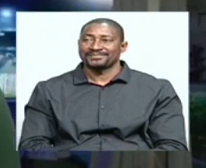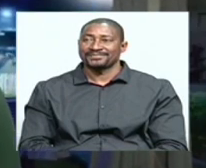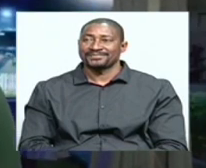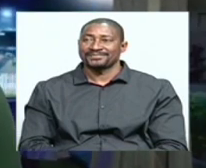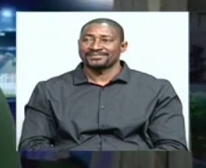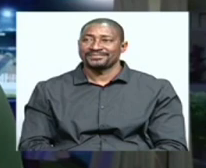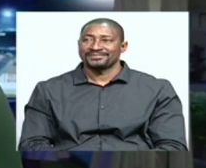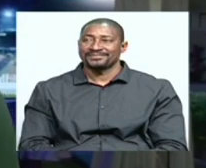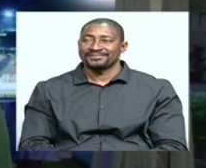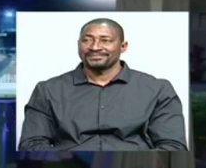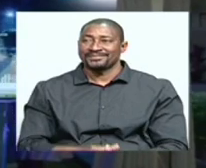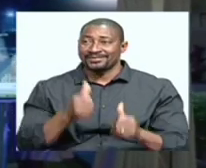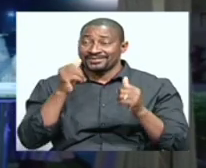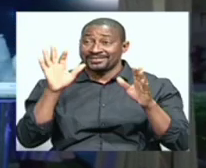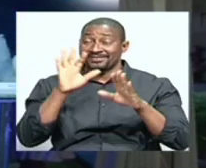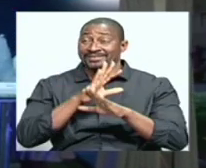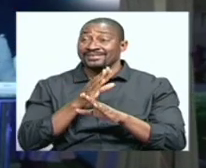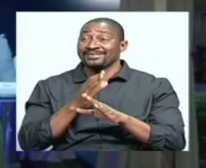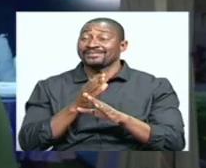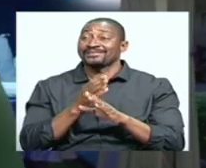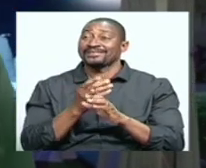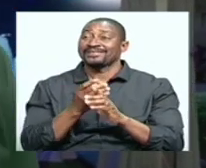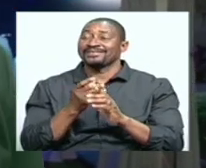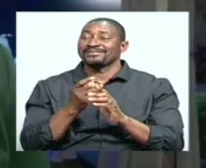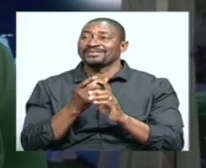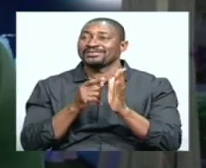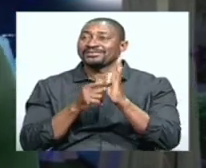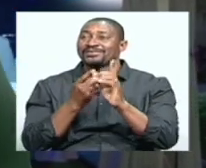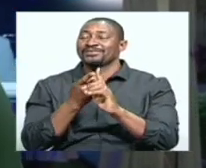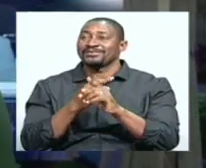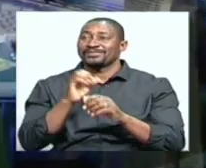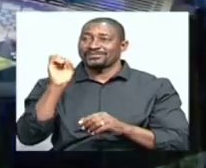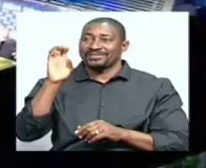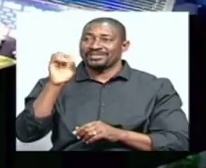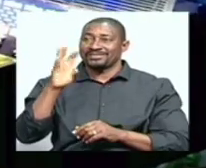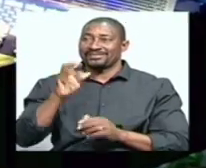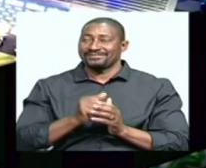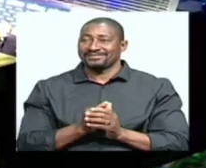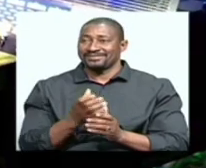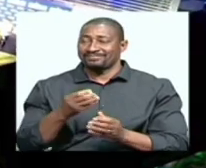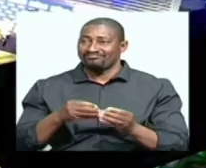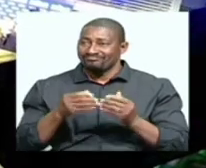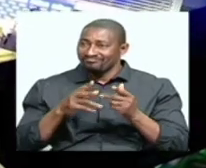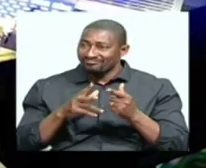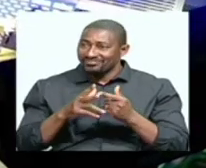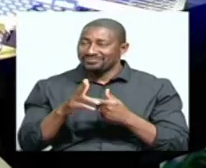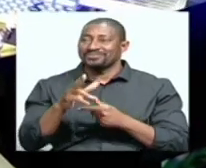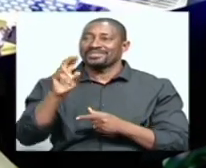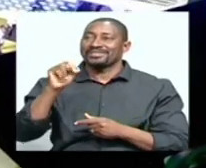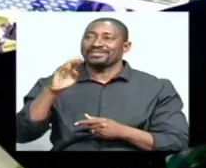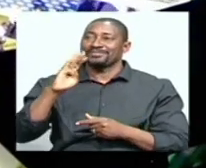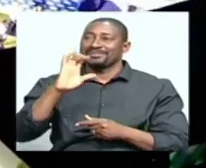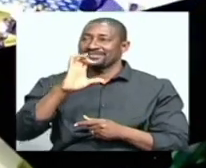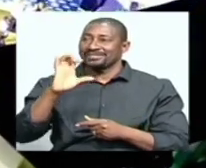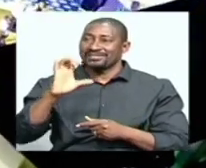Good evening, are coming to you live from Oshakati, where the NBC has just launched the NBC Plus app, which will give instant